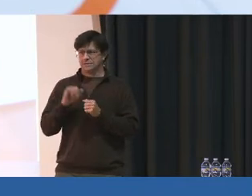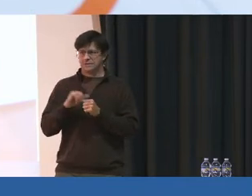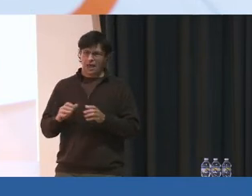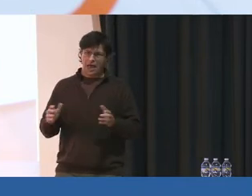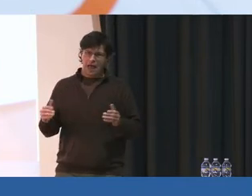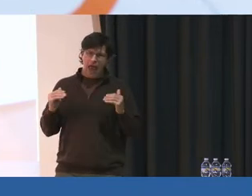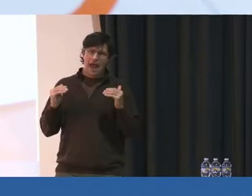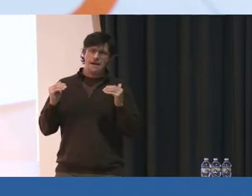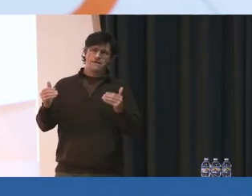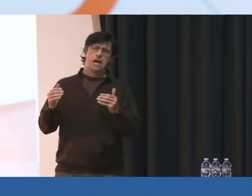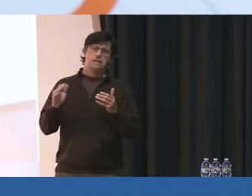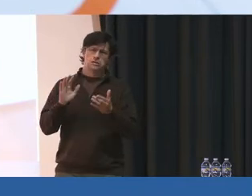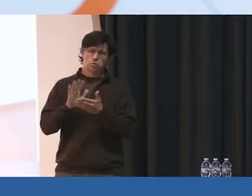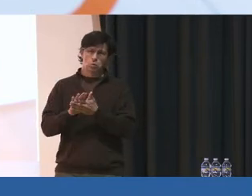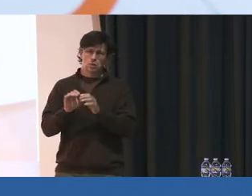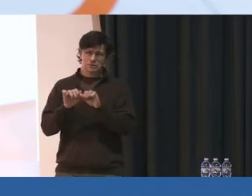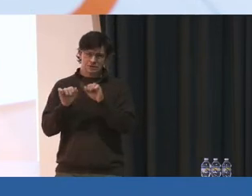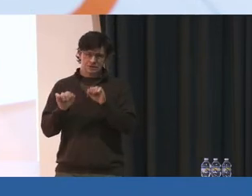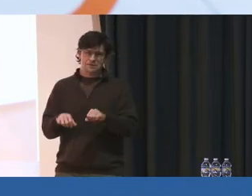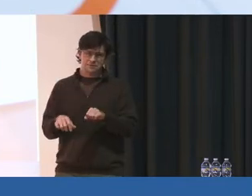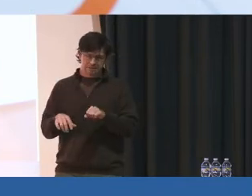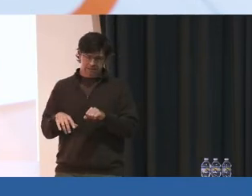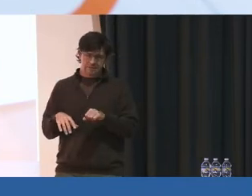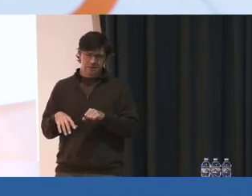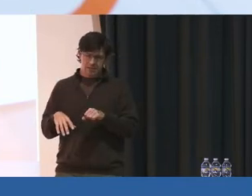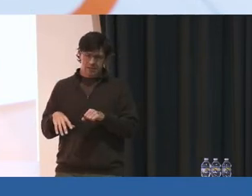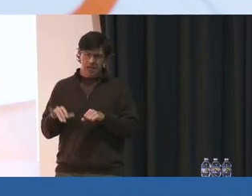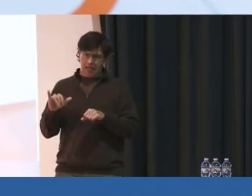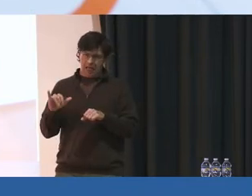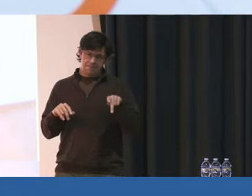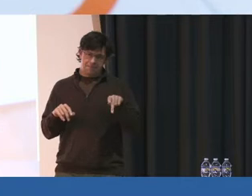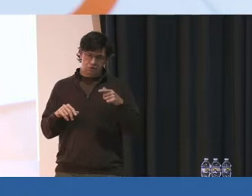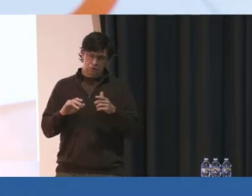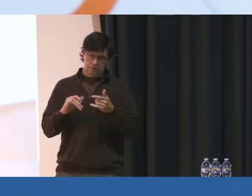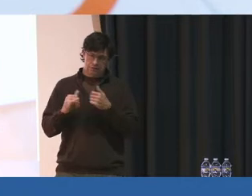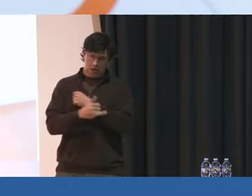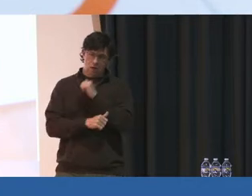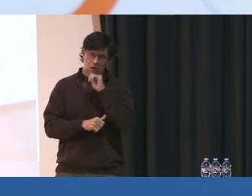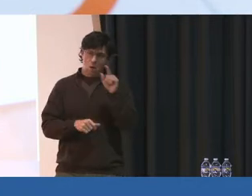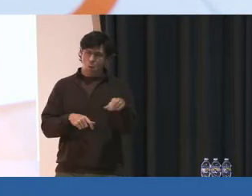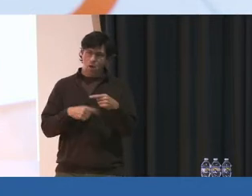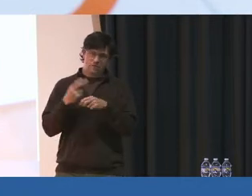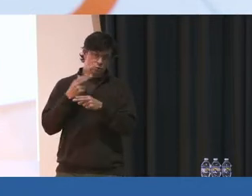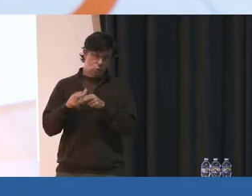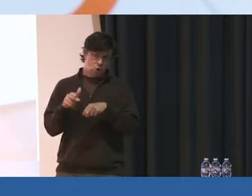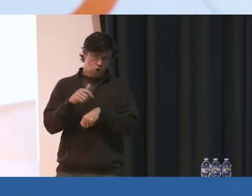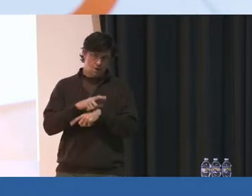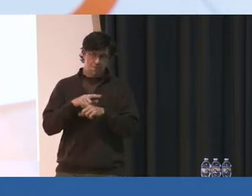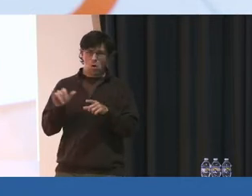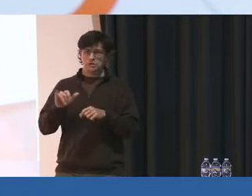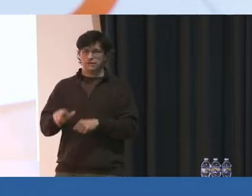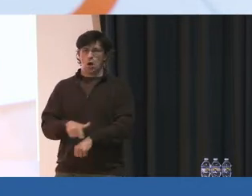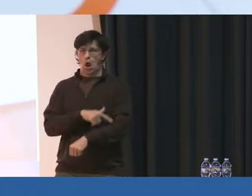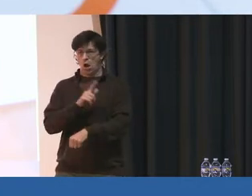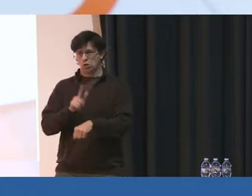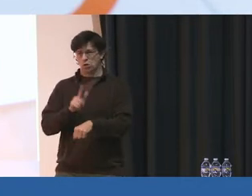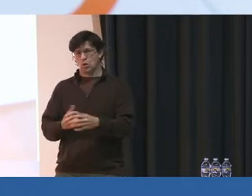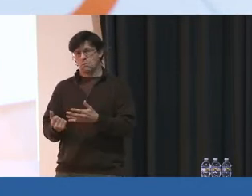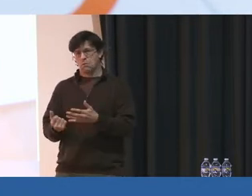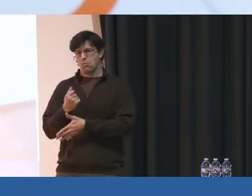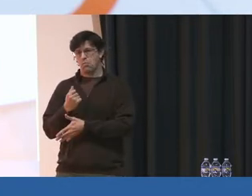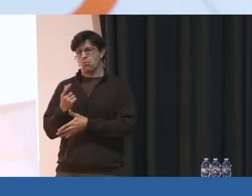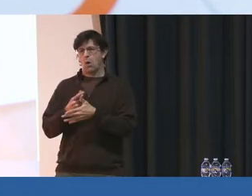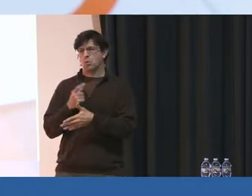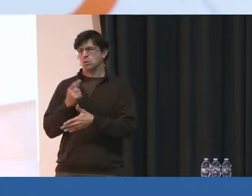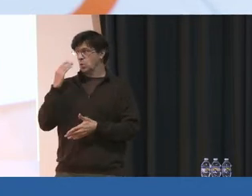school systems, and like Prince George's County, not only for the short, but also for the long-term priorities that we know we